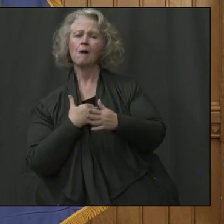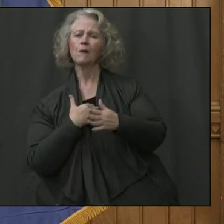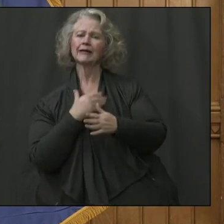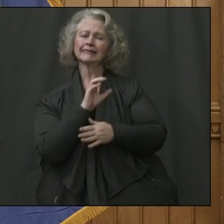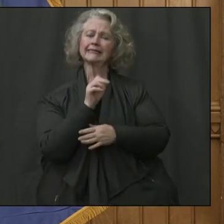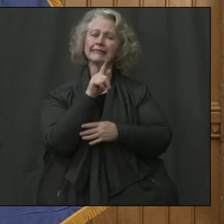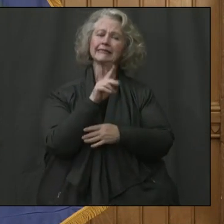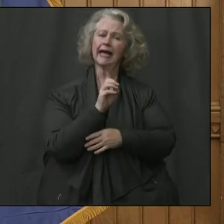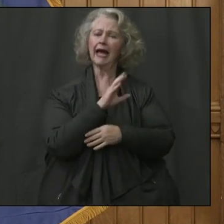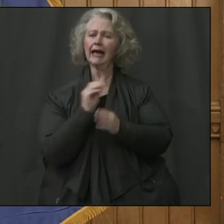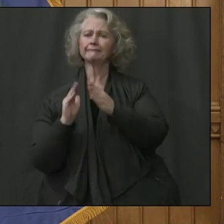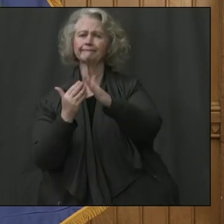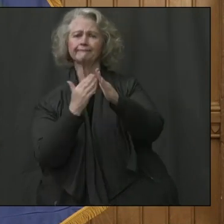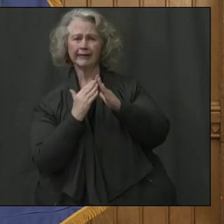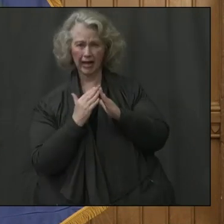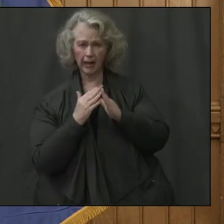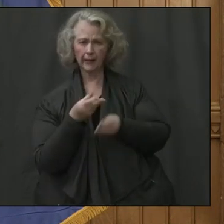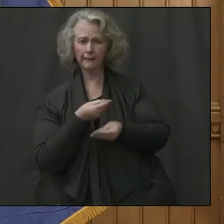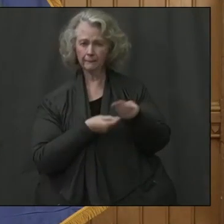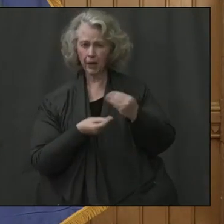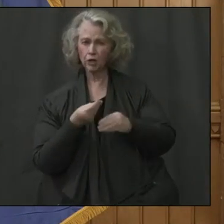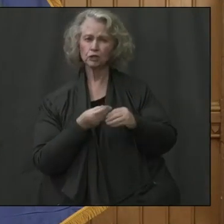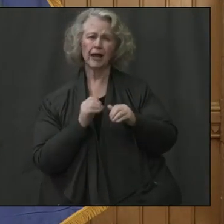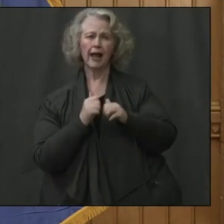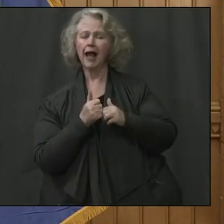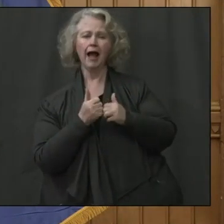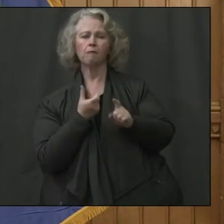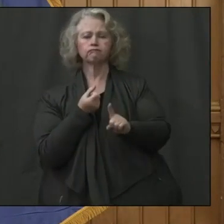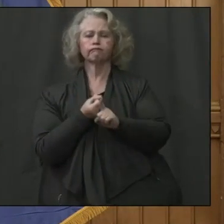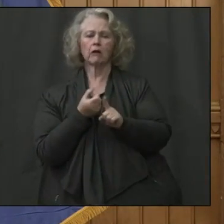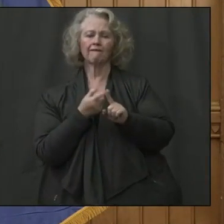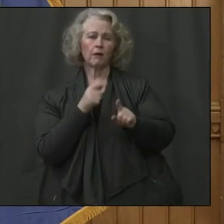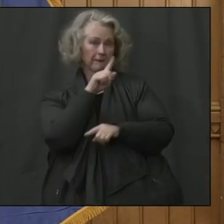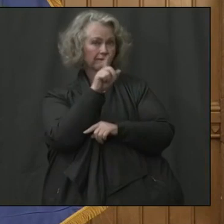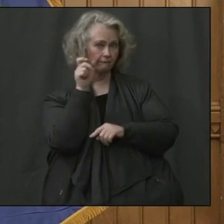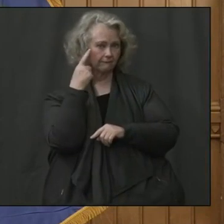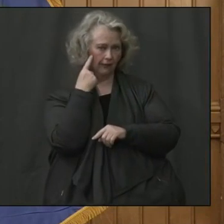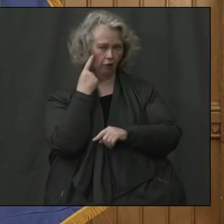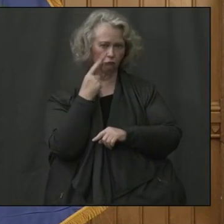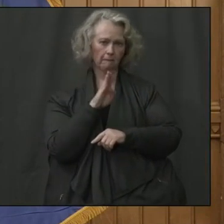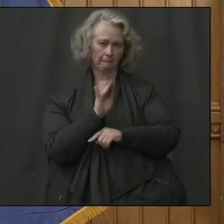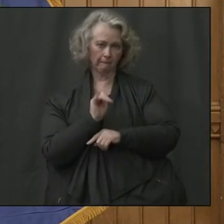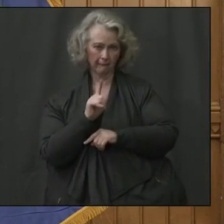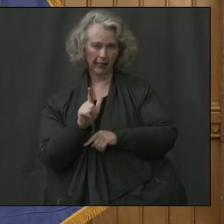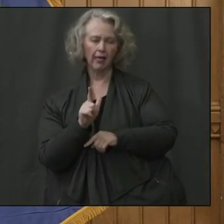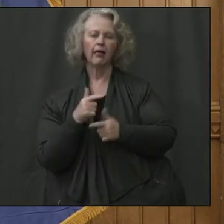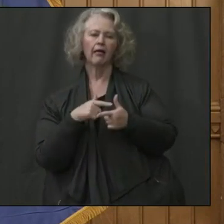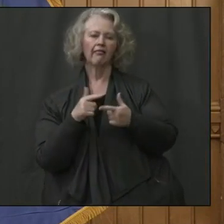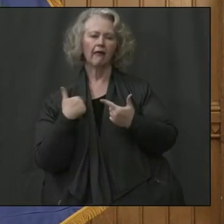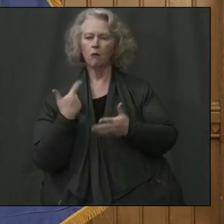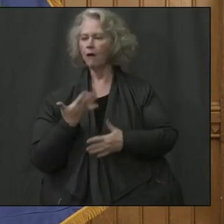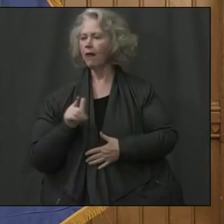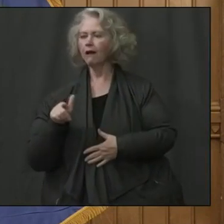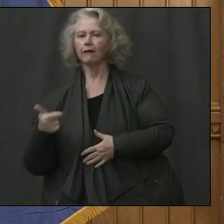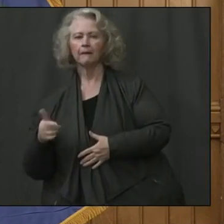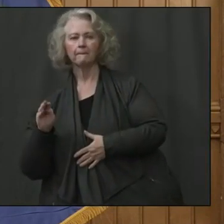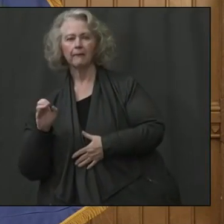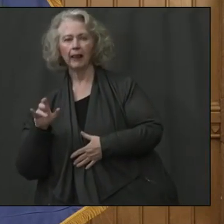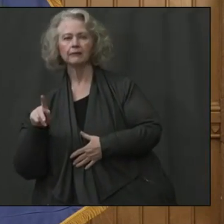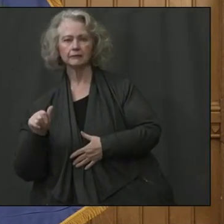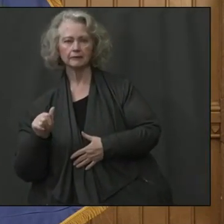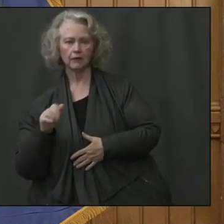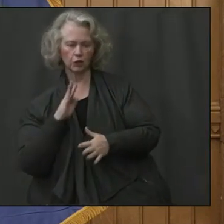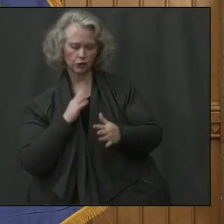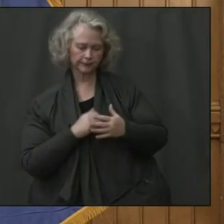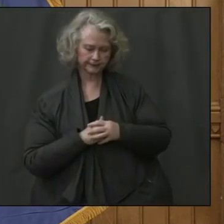um, the federal, um, bill that came through. And, and then I'll be able to pass it over to Melissa. But right now,